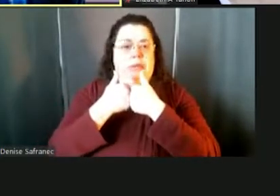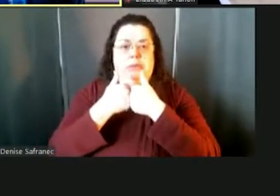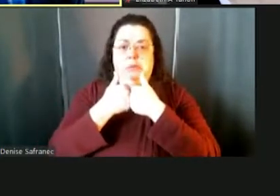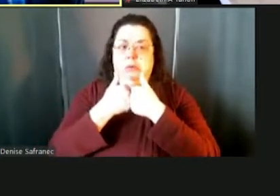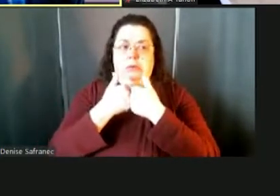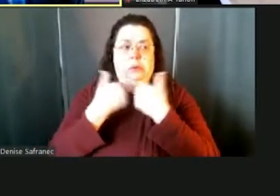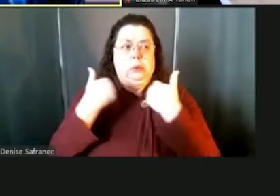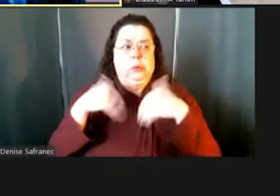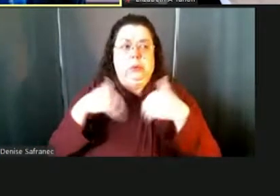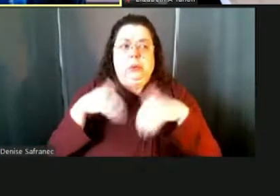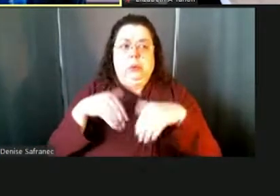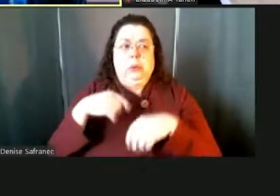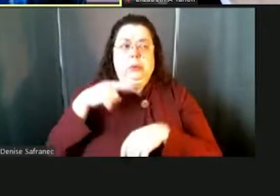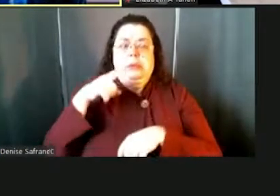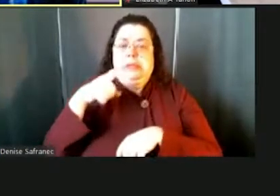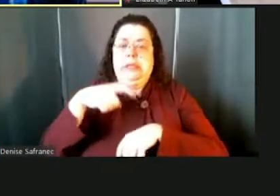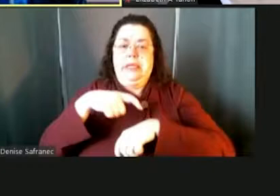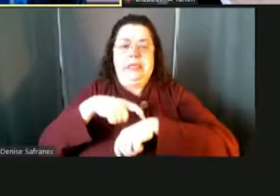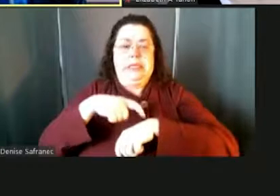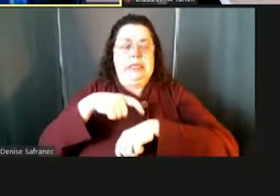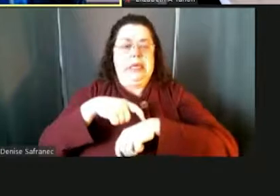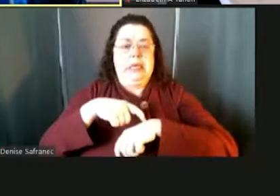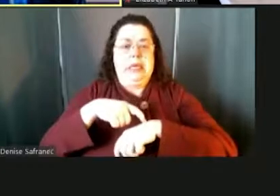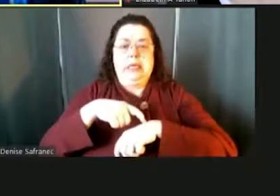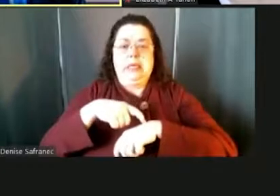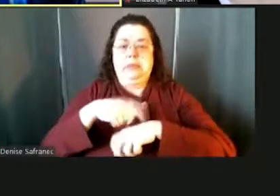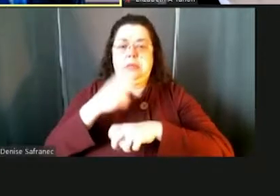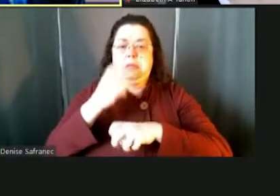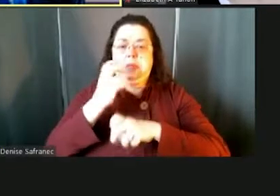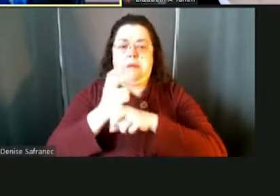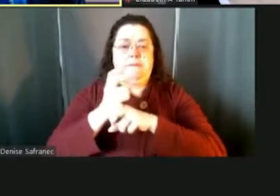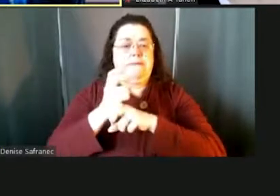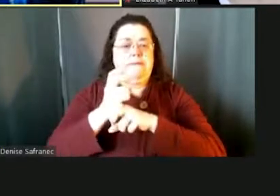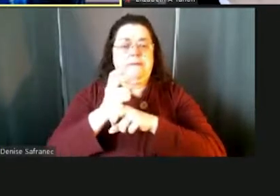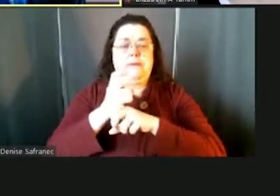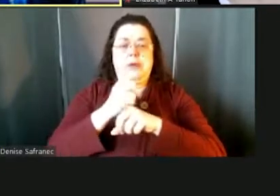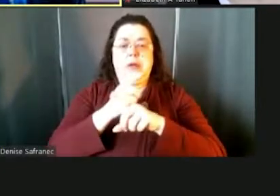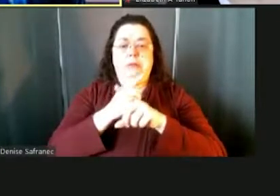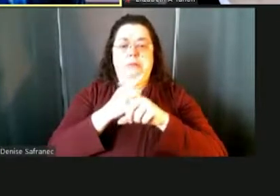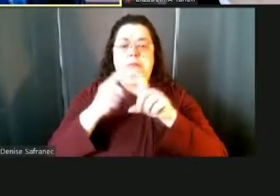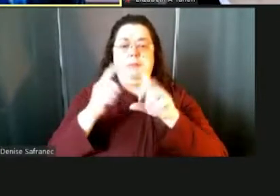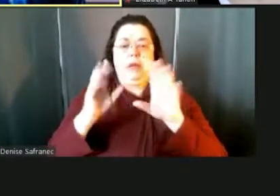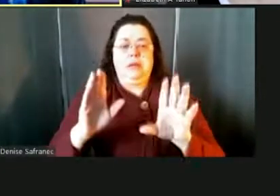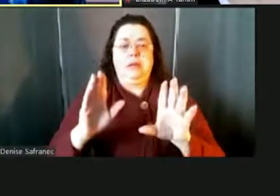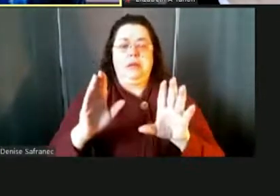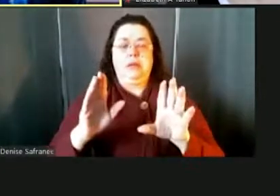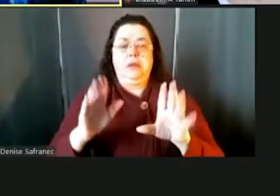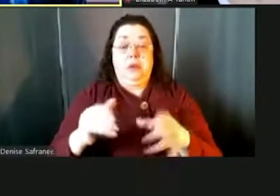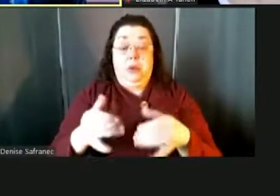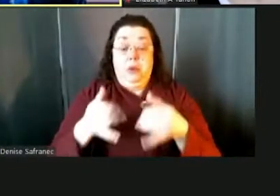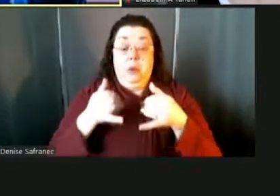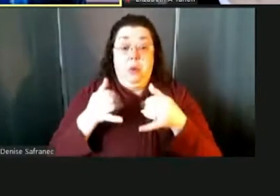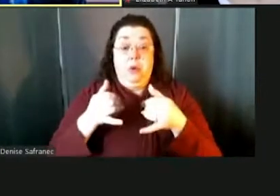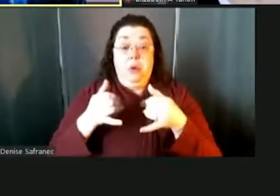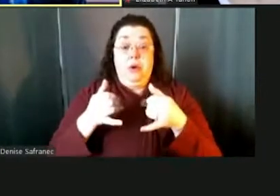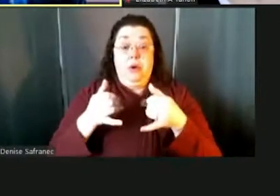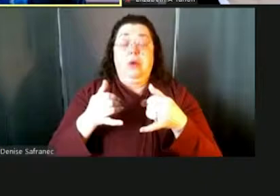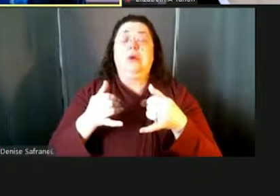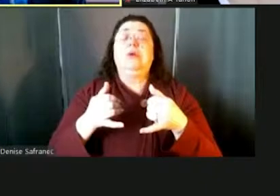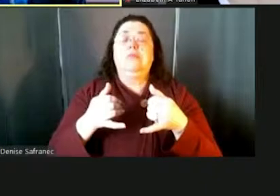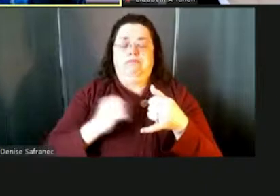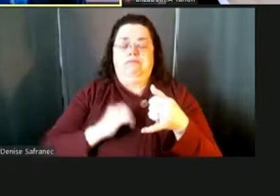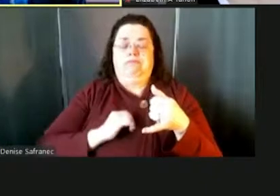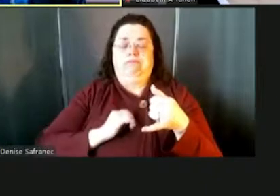into various leadership positions, but the rewards are so much greater. Uh, you know, the rewards of having